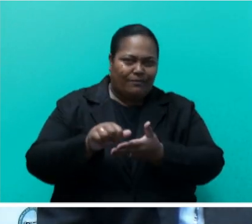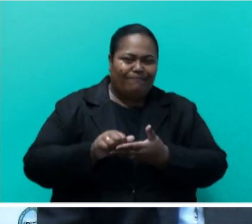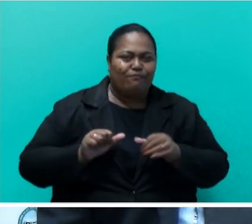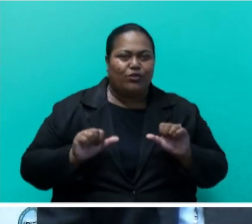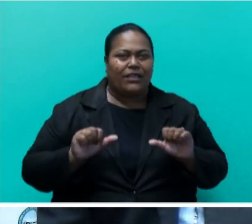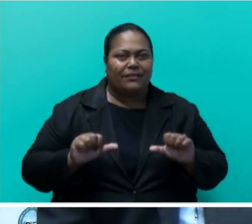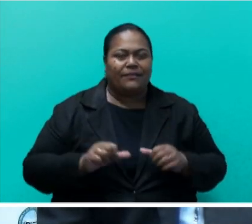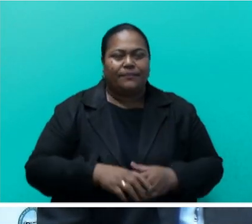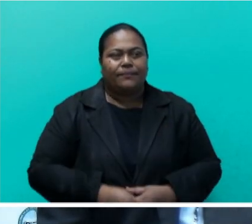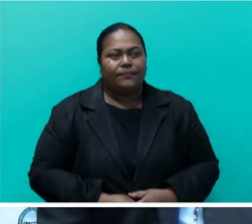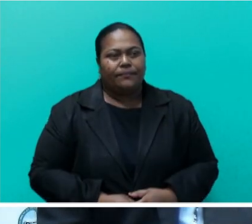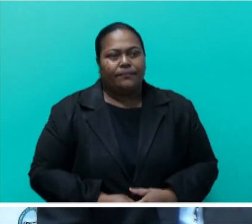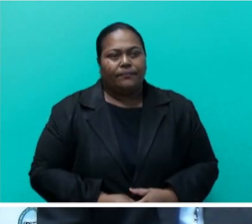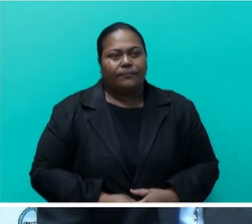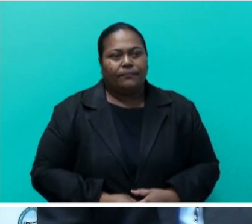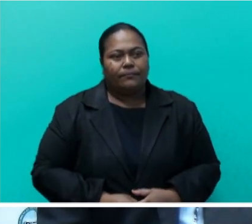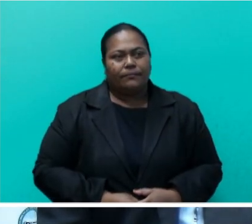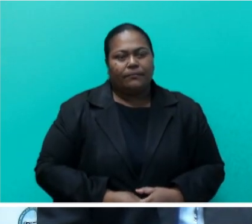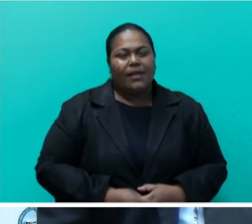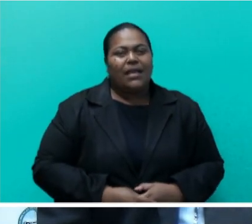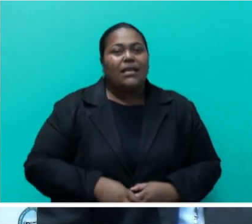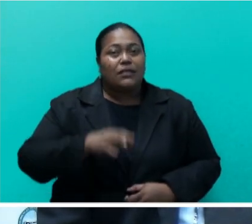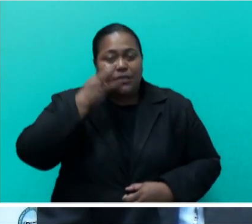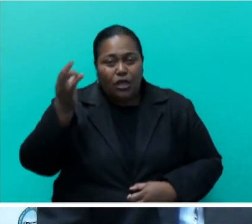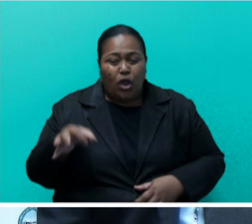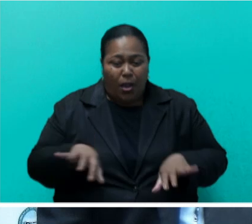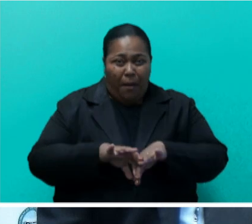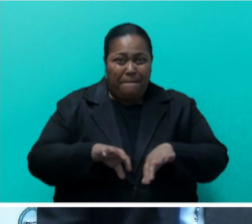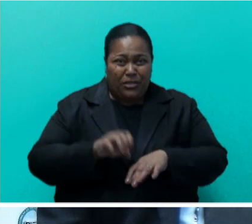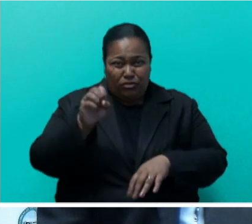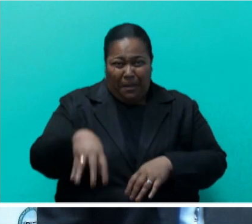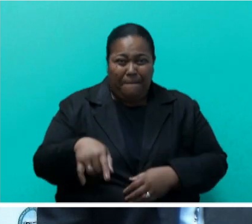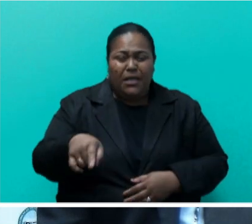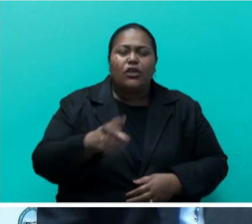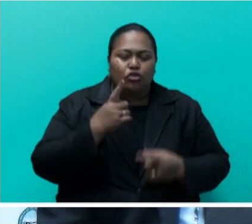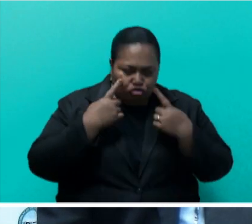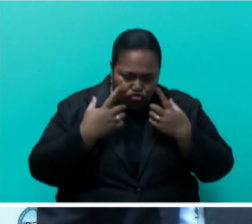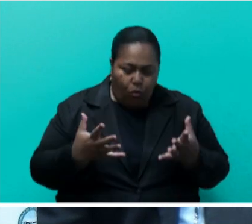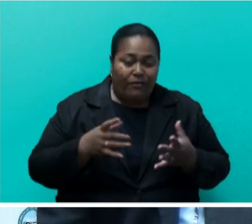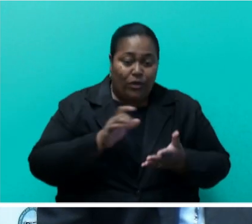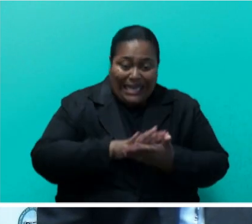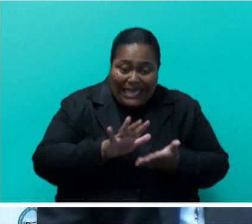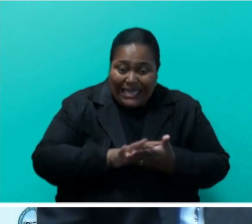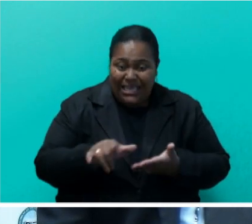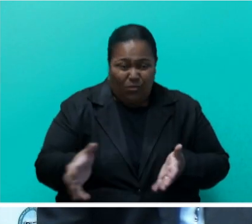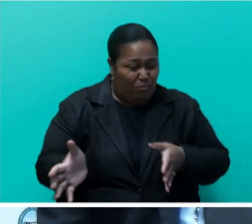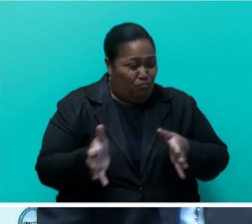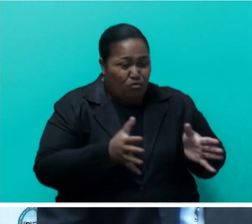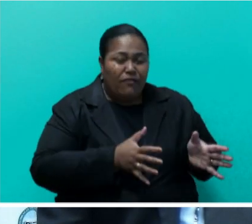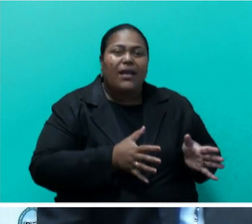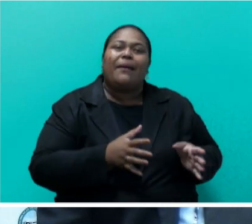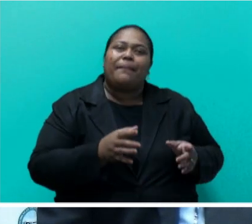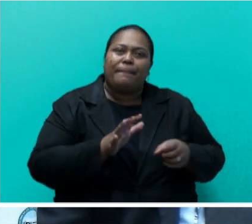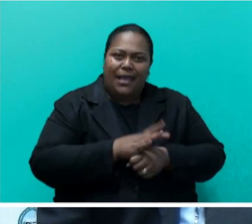The location of the Singataka dam is not just a moving side. Mr Speaker said, it represents our commitment to cleaner, greener, and